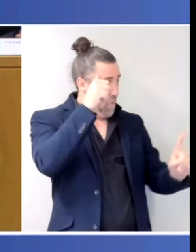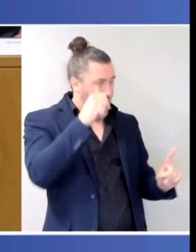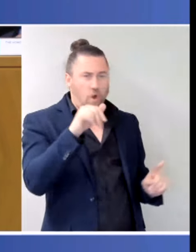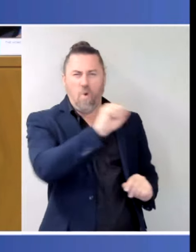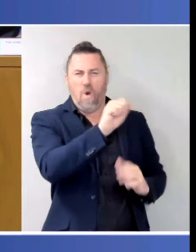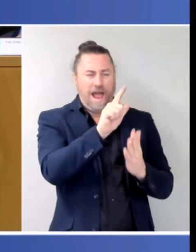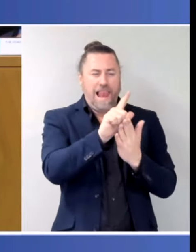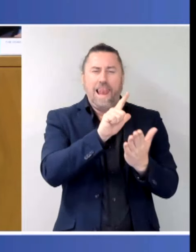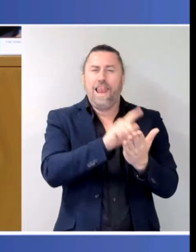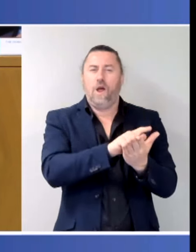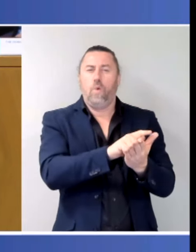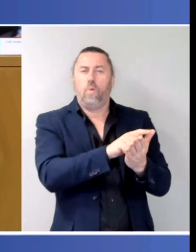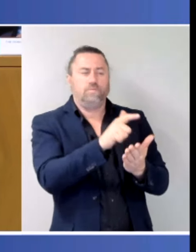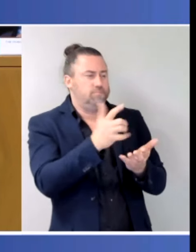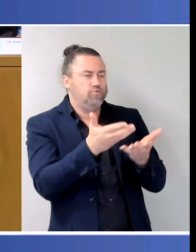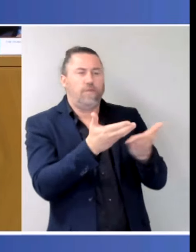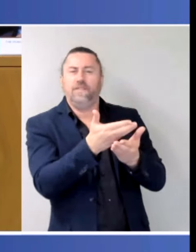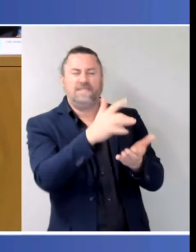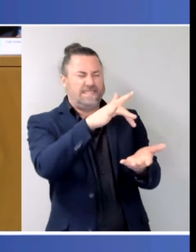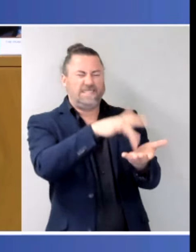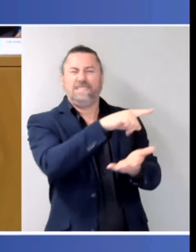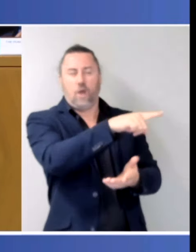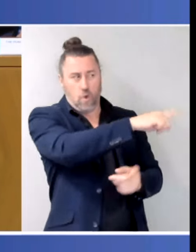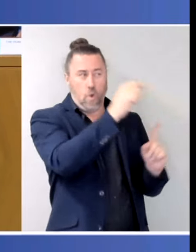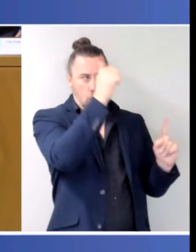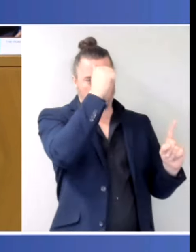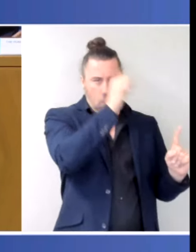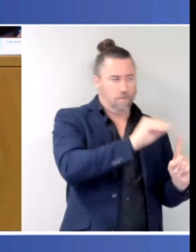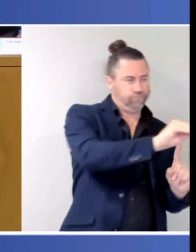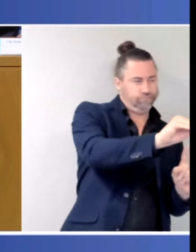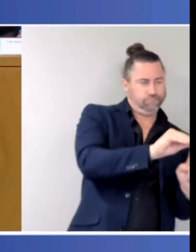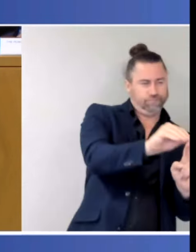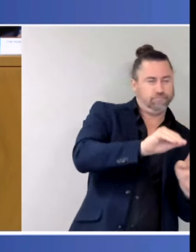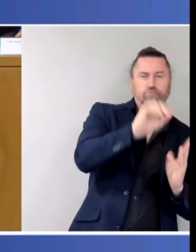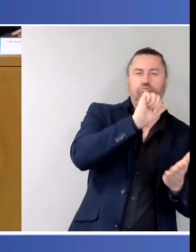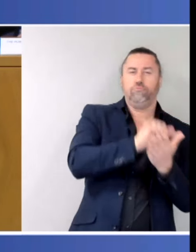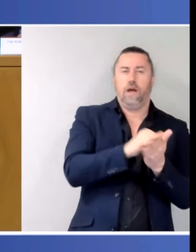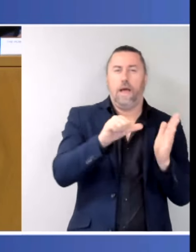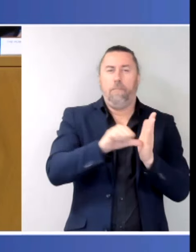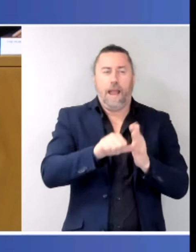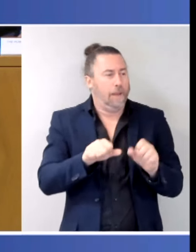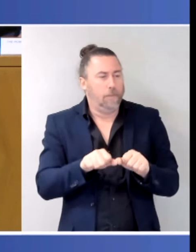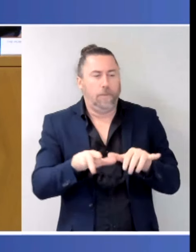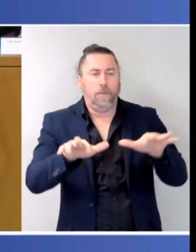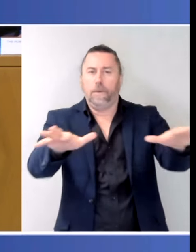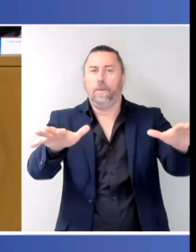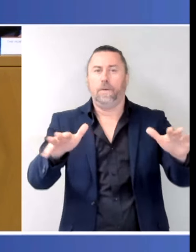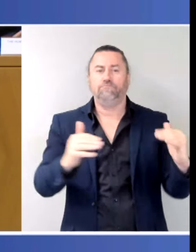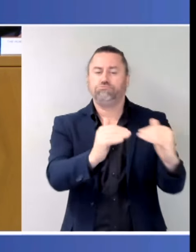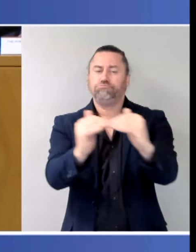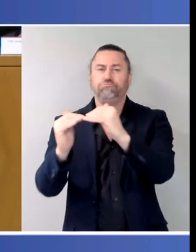the board obviously there will be some benefit, and they will also be able to be provided with some certainty.